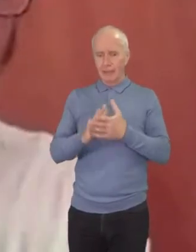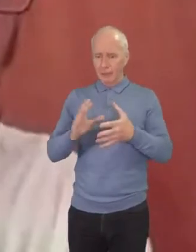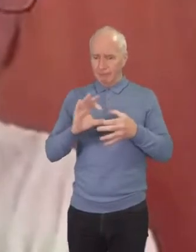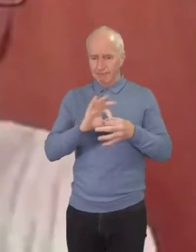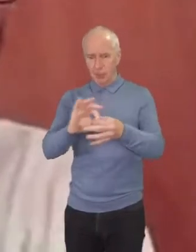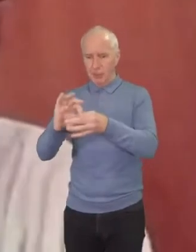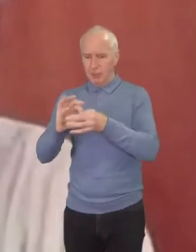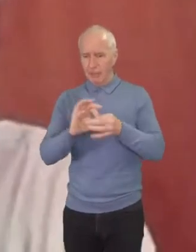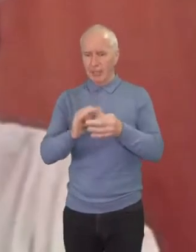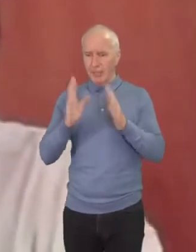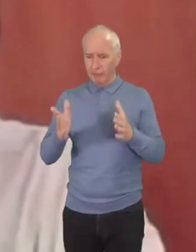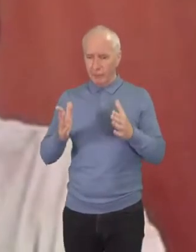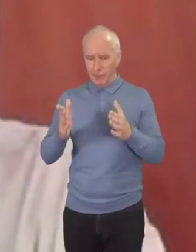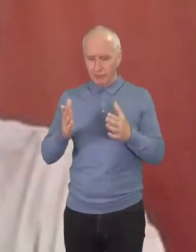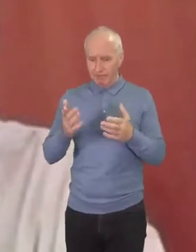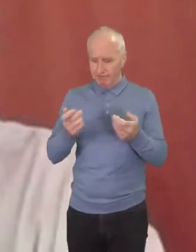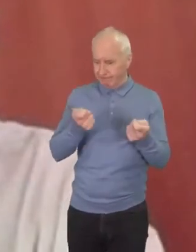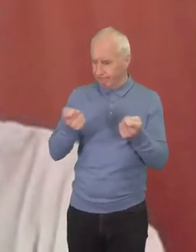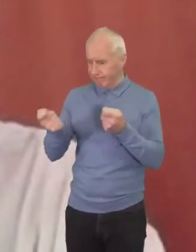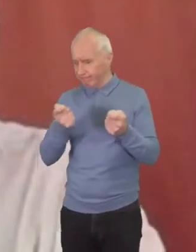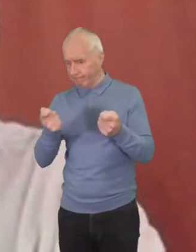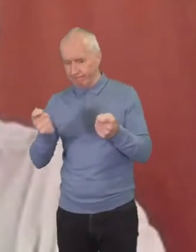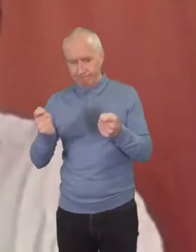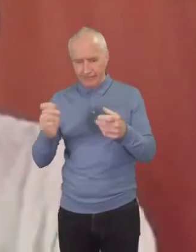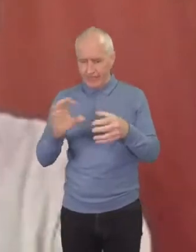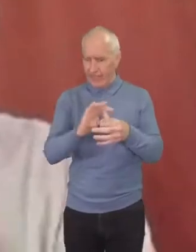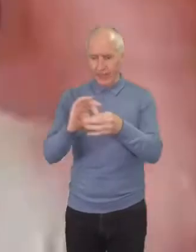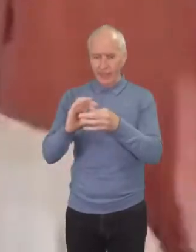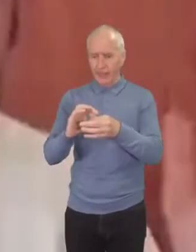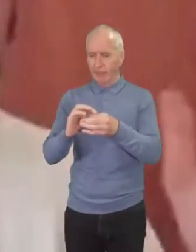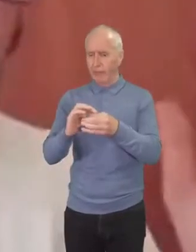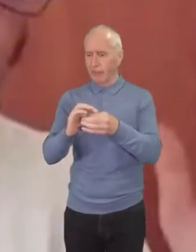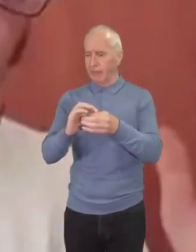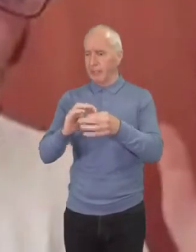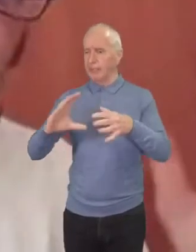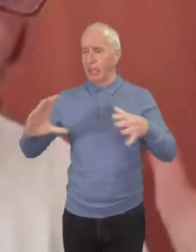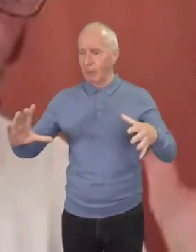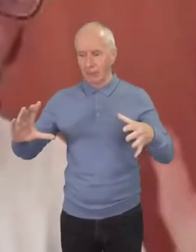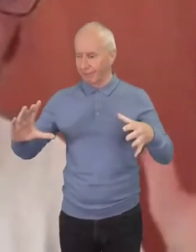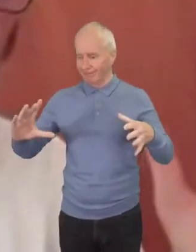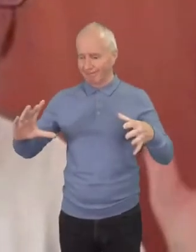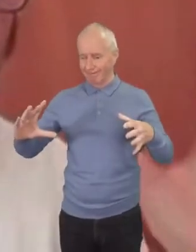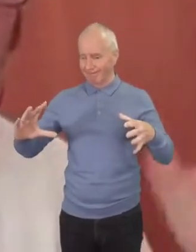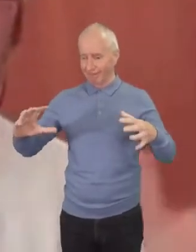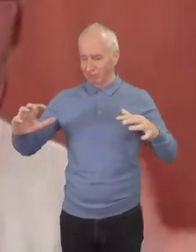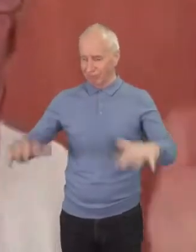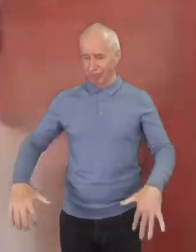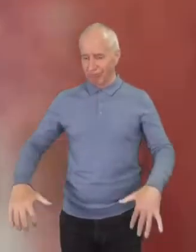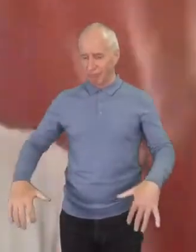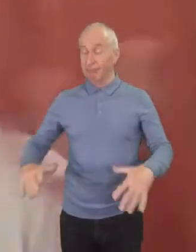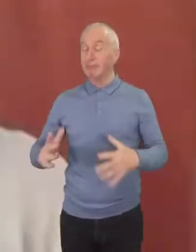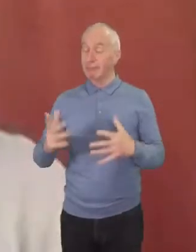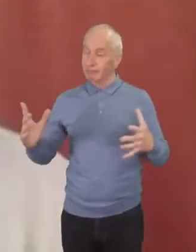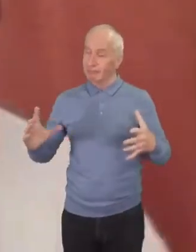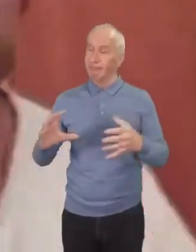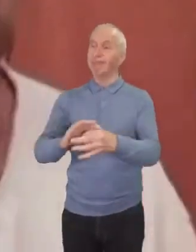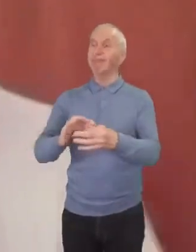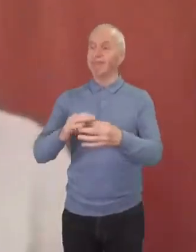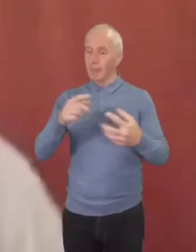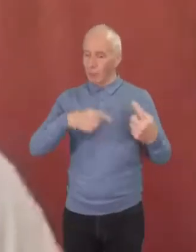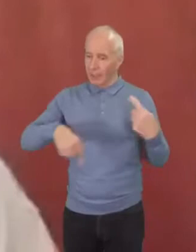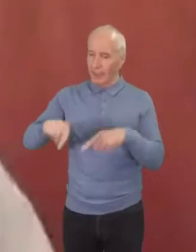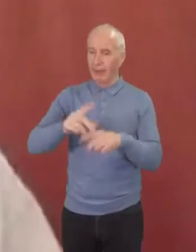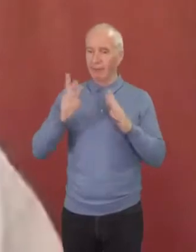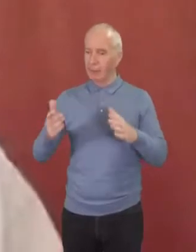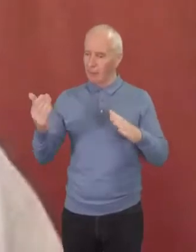don't work very good on their own um and yet we've pitted these things against each other that were meant to function together